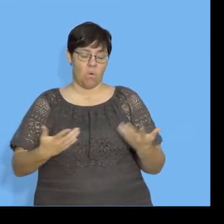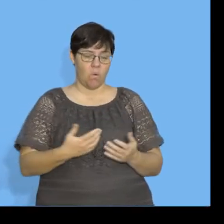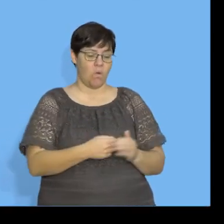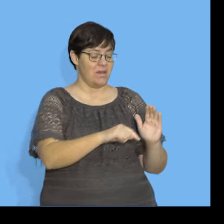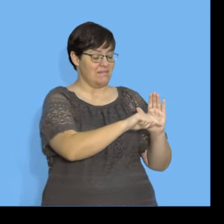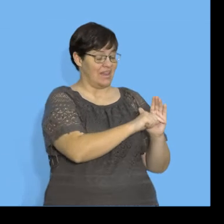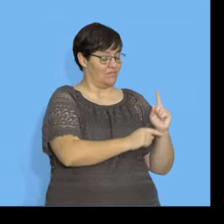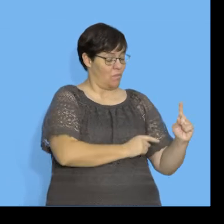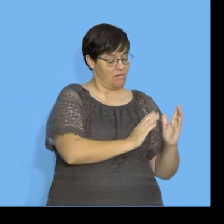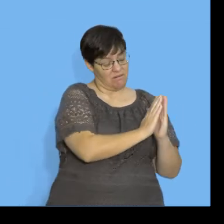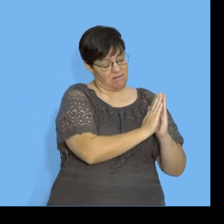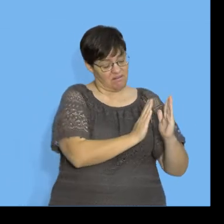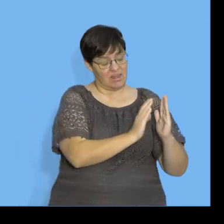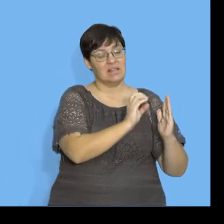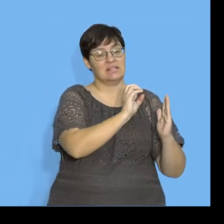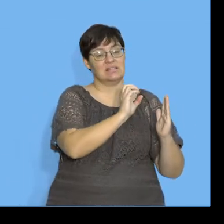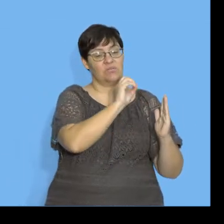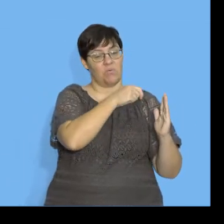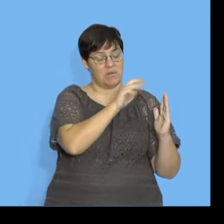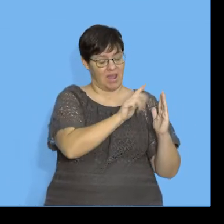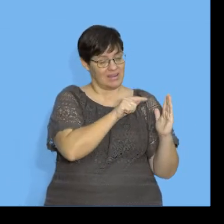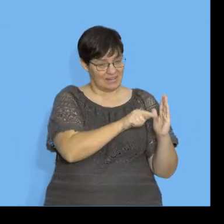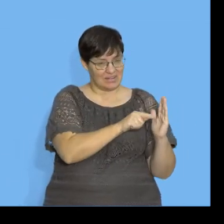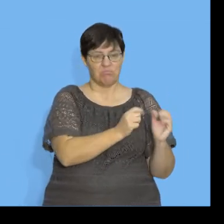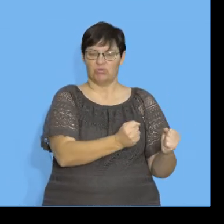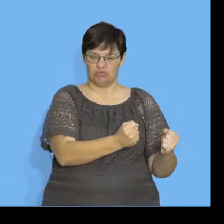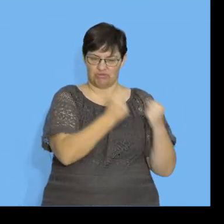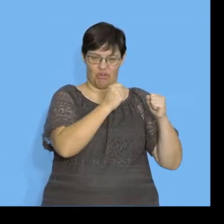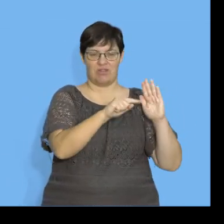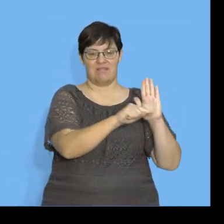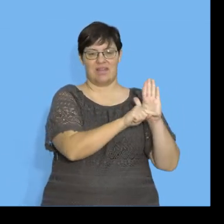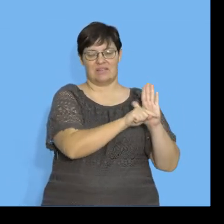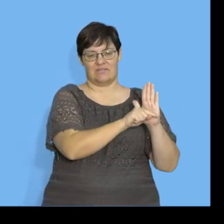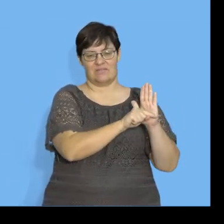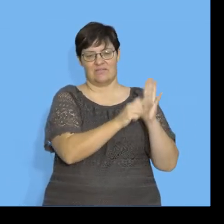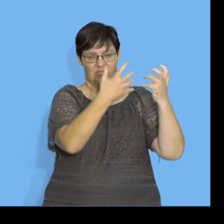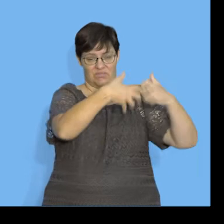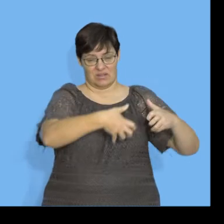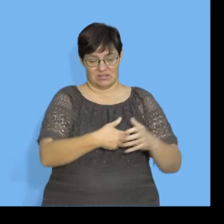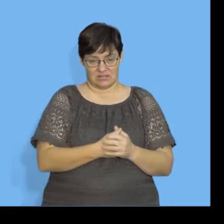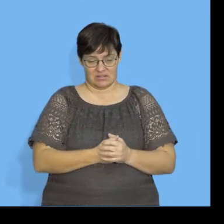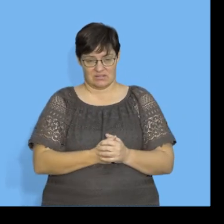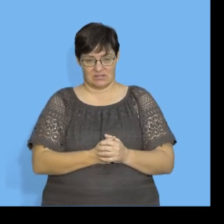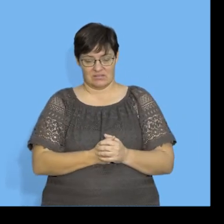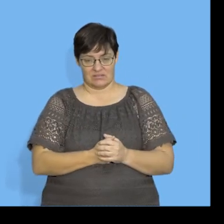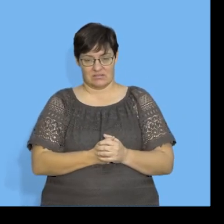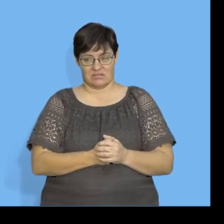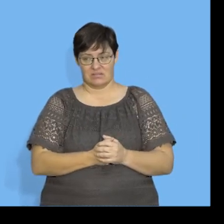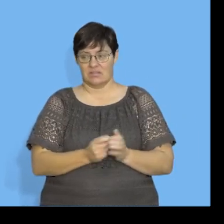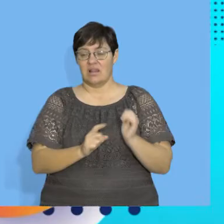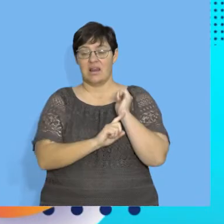between negative 1 and 0.9, there will be strong negative correlation.